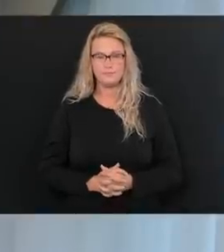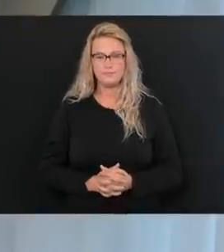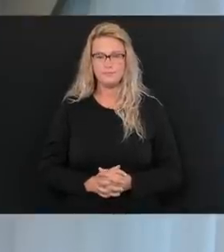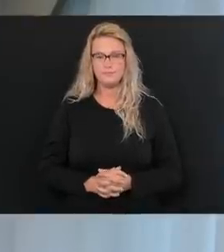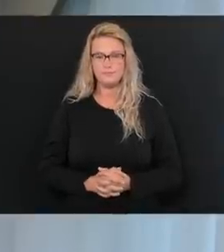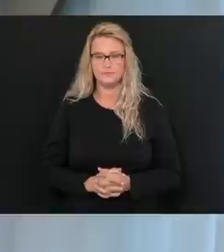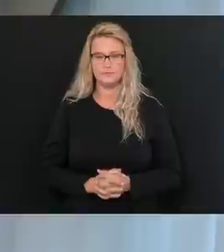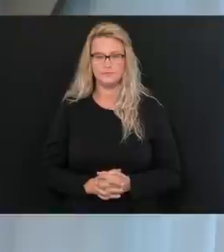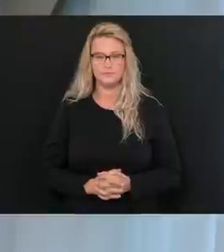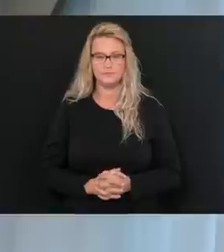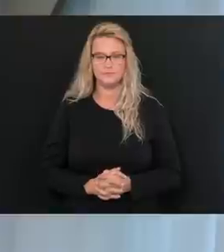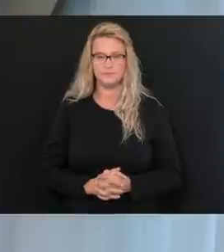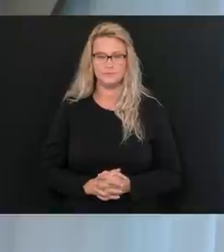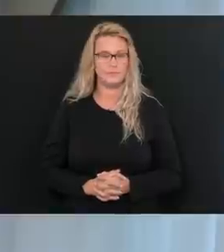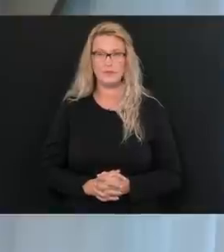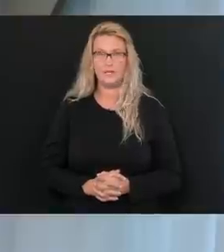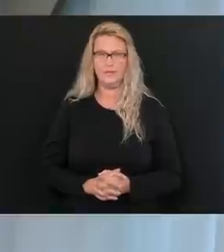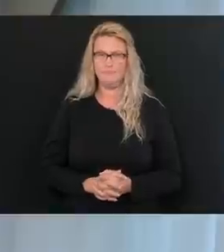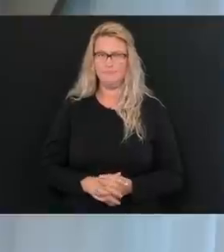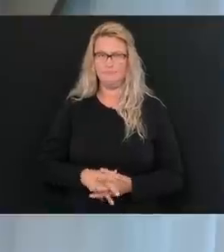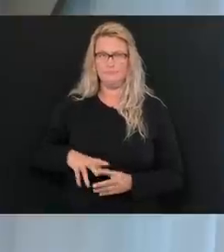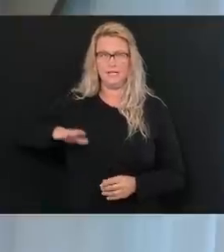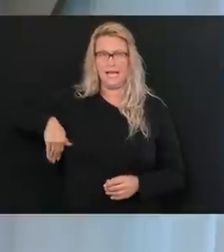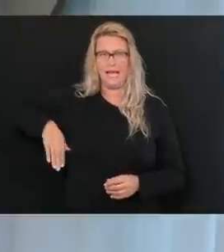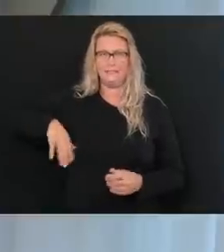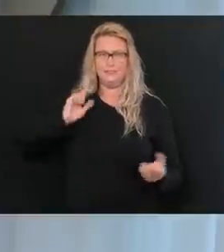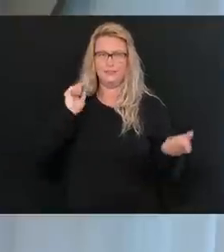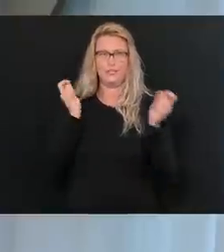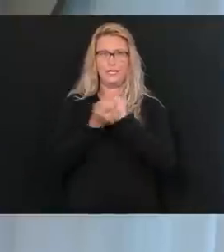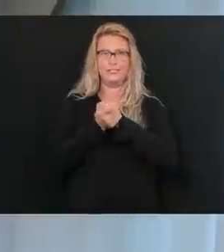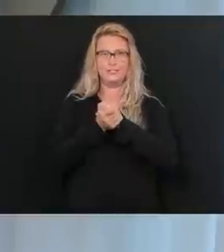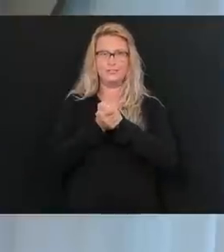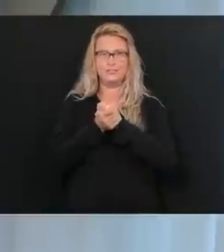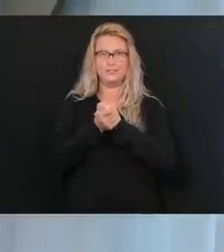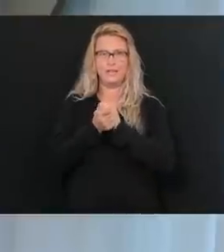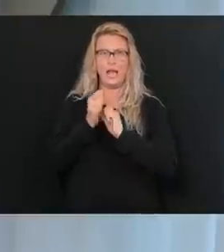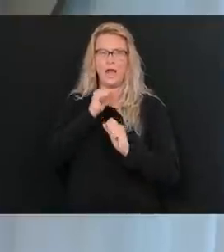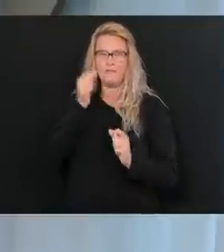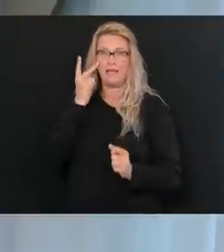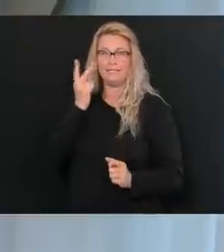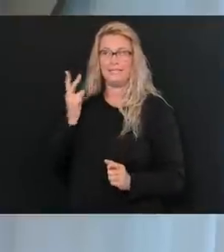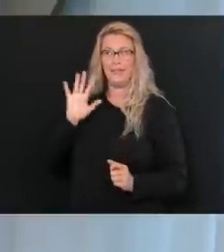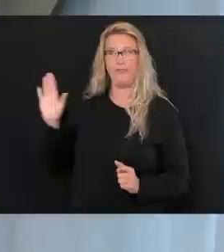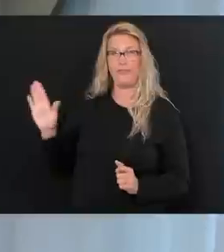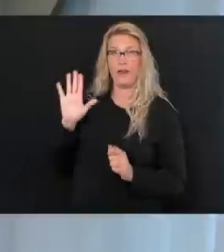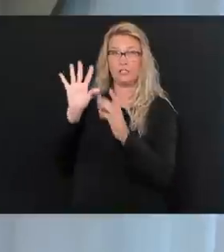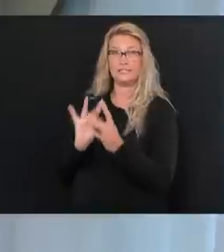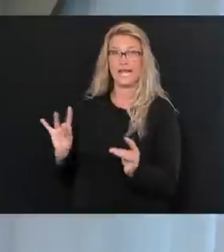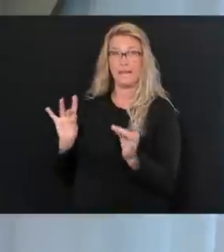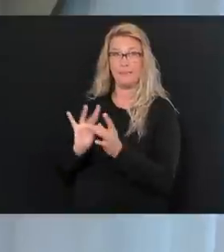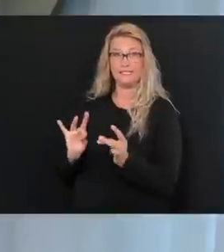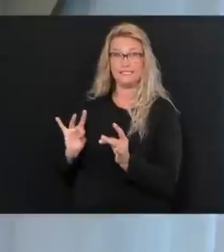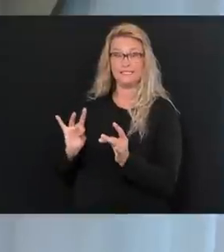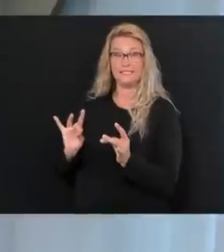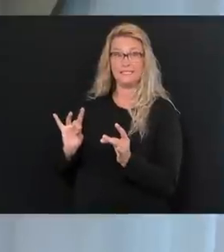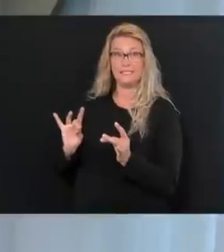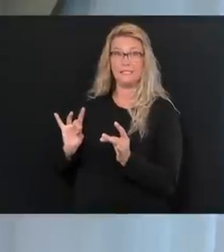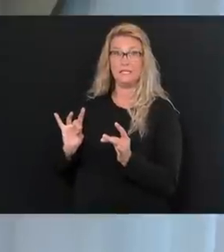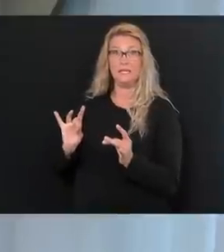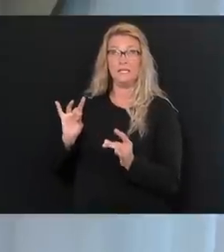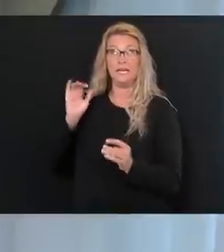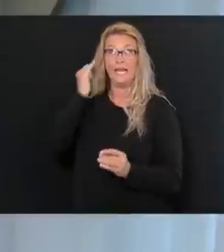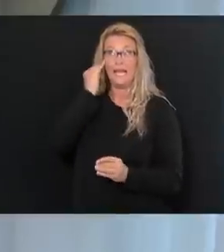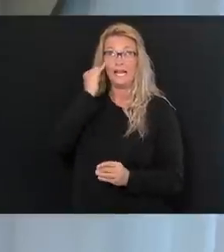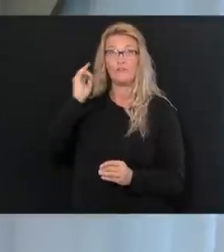It hasn't changed, Mark. I'm not sure. I haven't seen their, their statements out there, but it hasn't changed from the beginning. If a